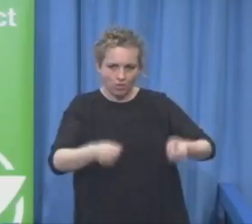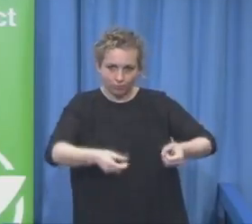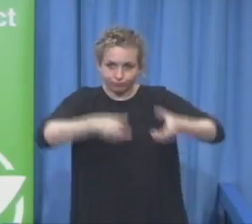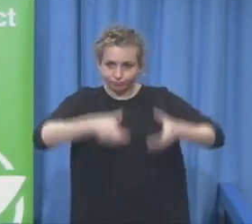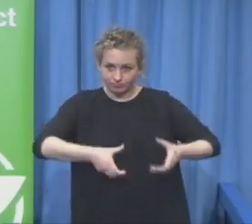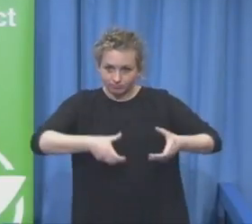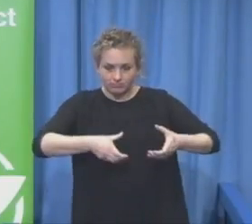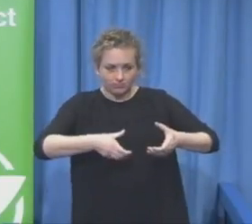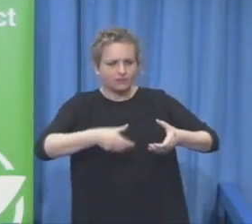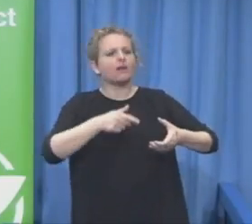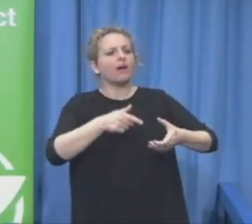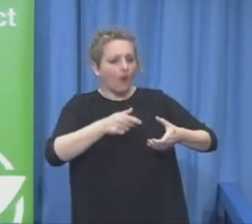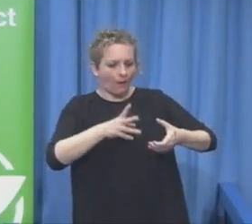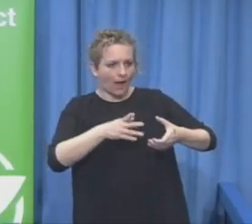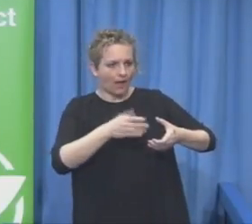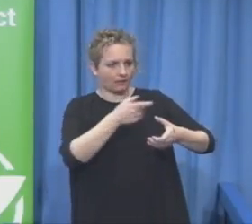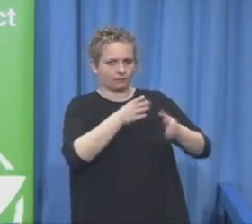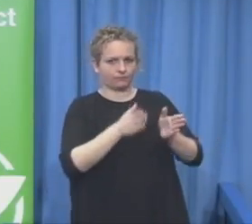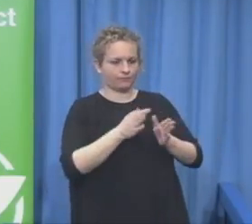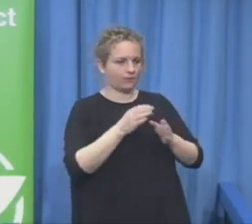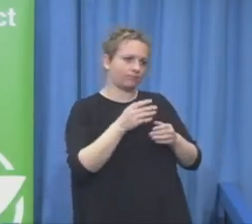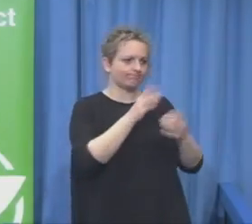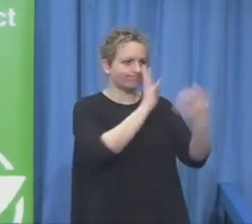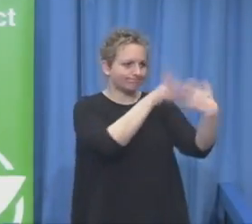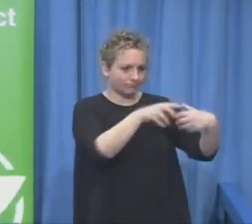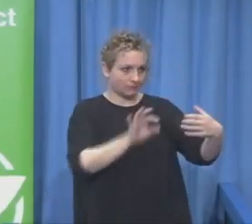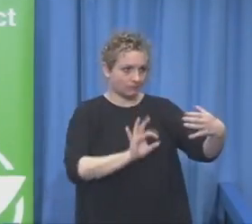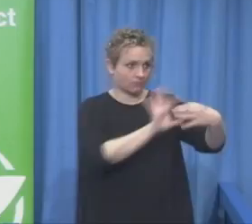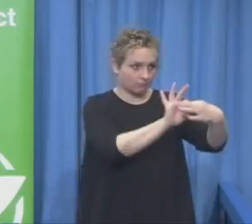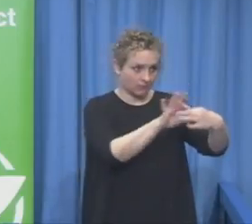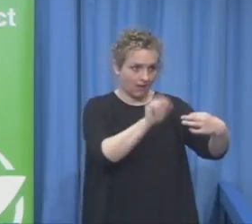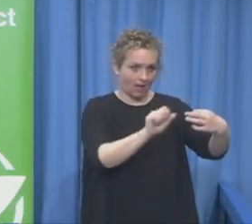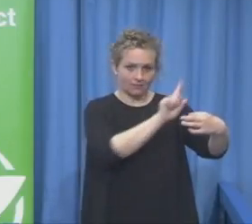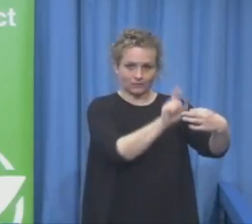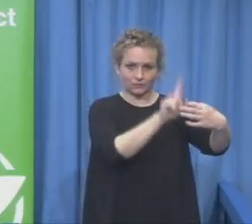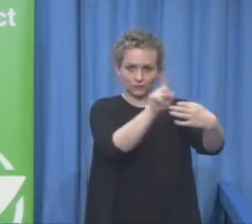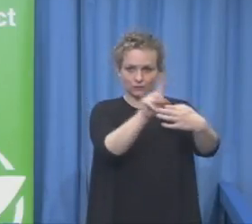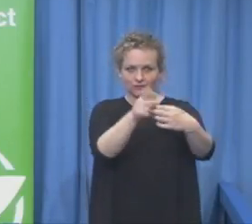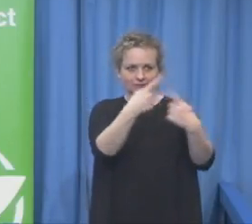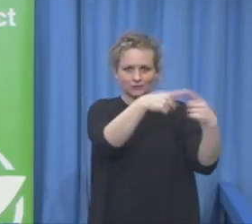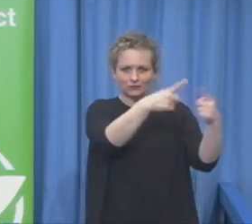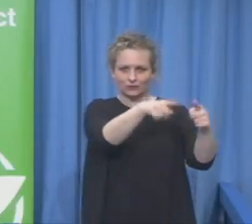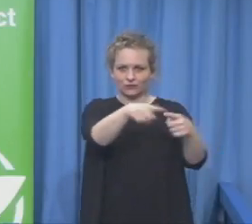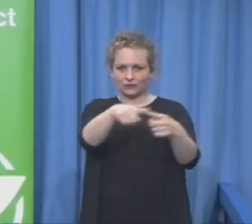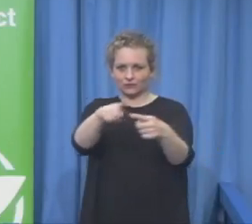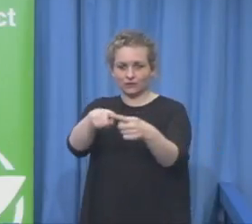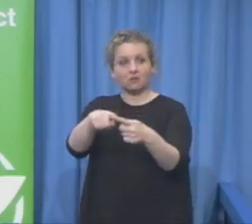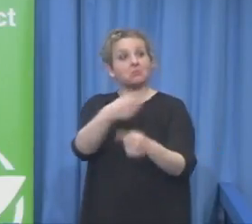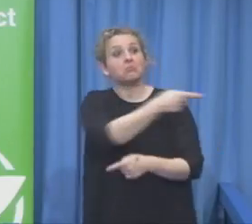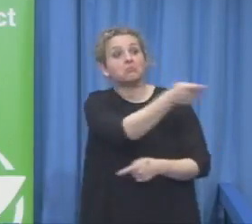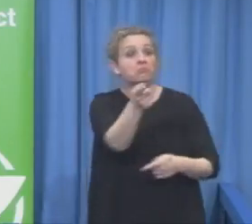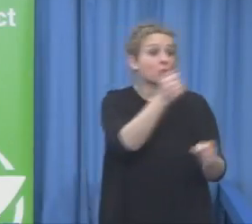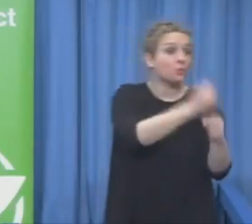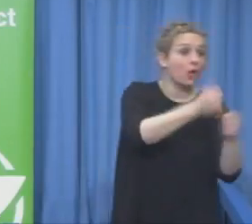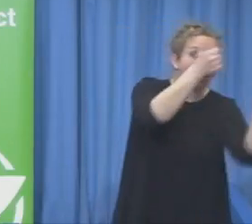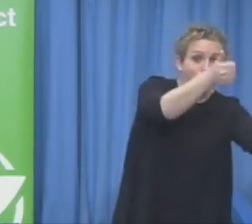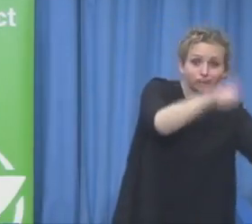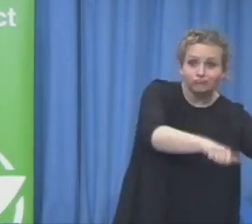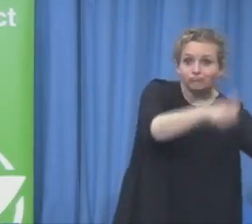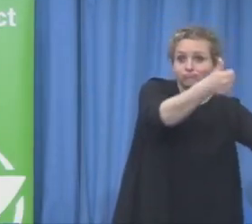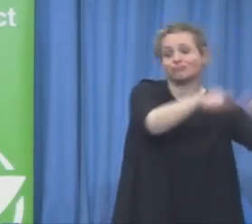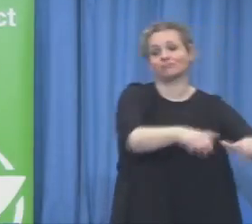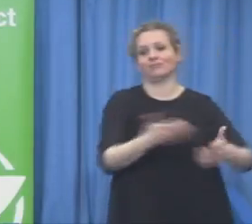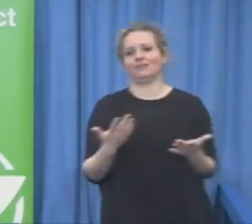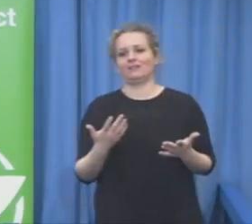traditional workshops and in first market workshops where they get a wage and what the effect is on job